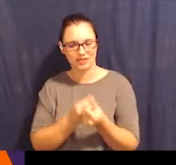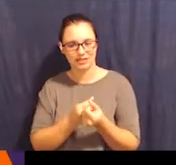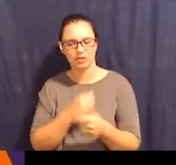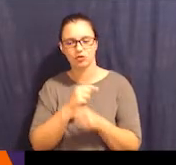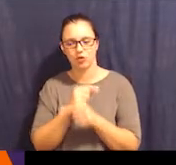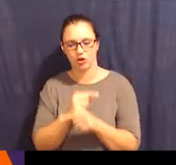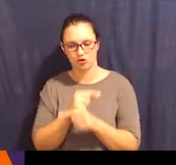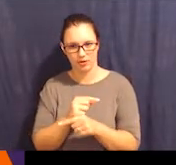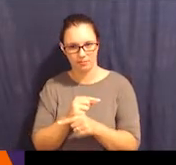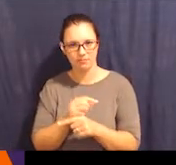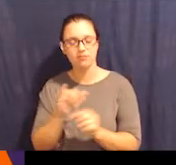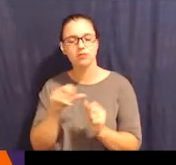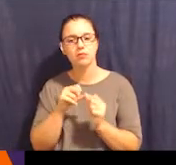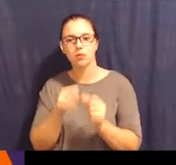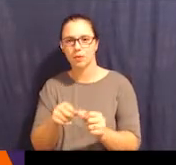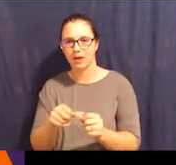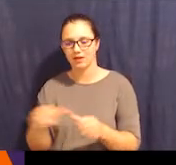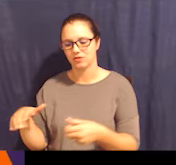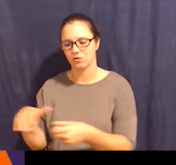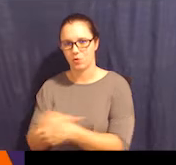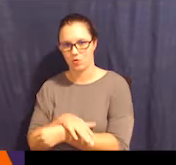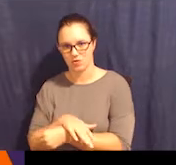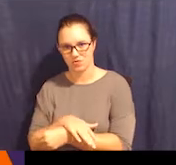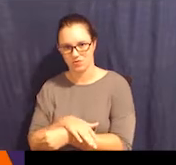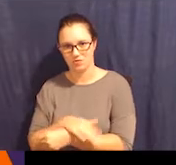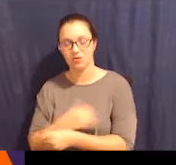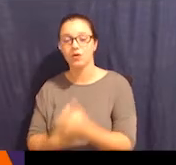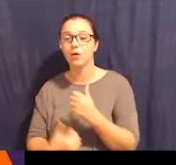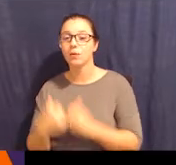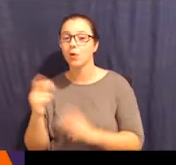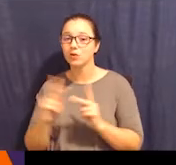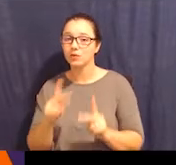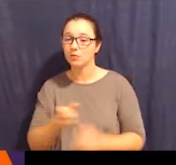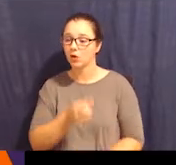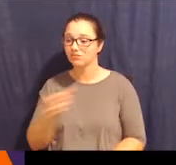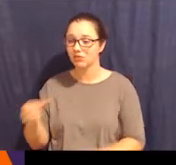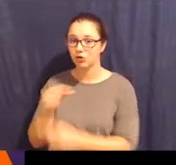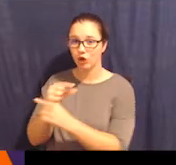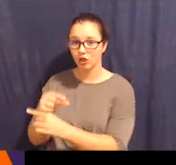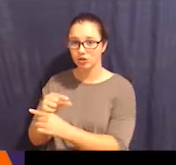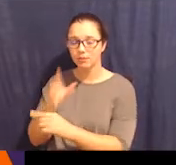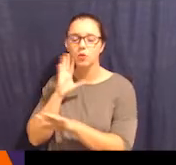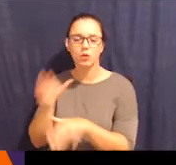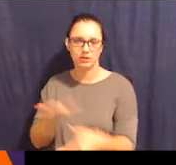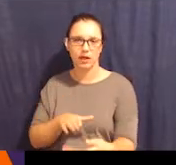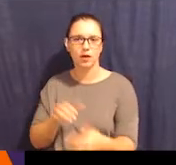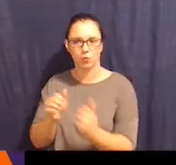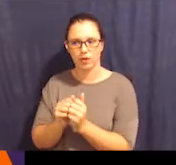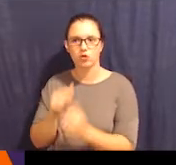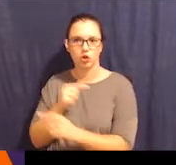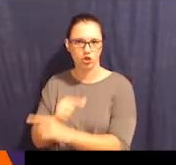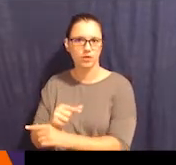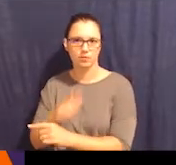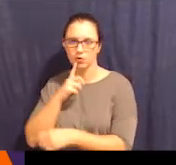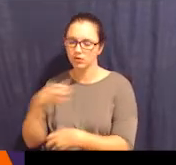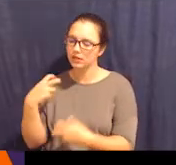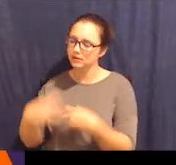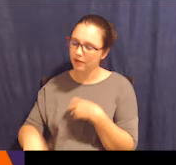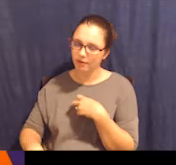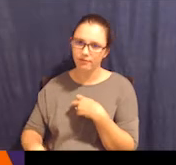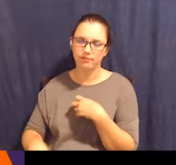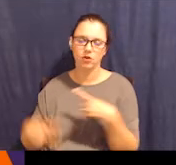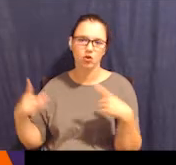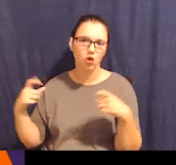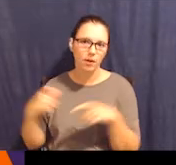guardianship. And there we have permanent and total, right? Because most people who are put under guardianship are going to die under guardianship. It's pretty